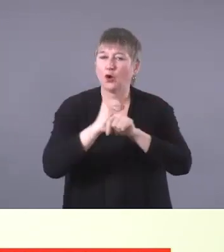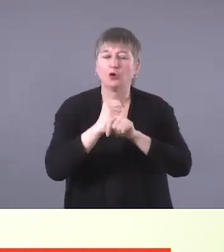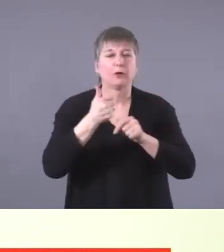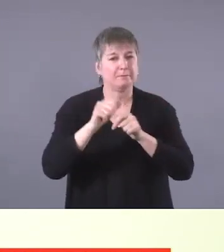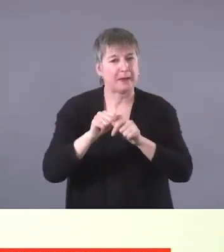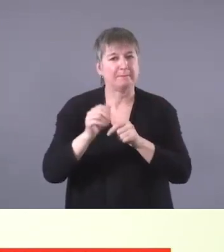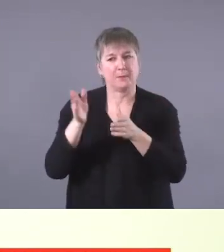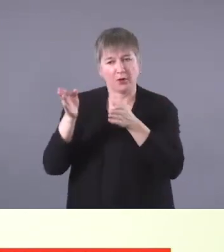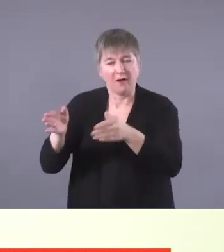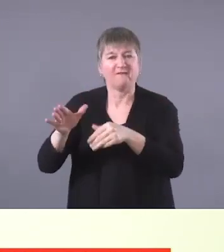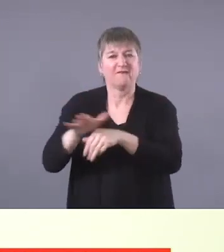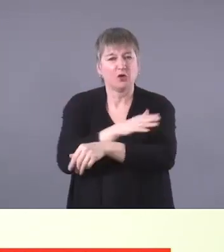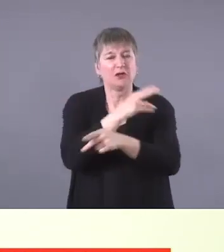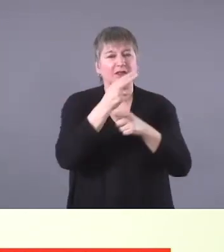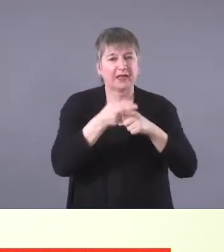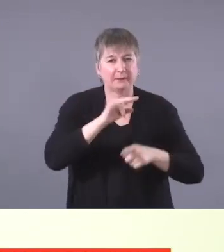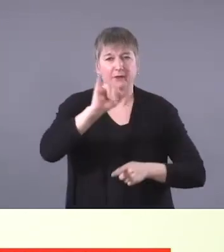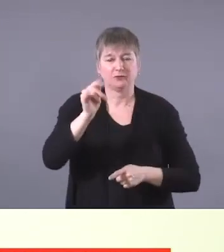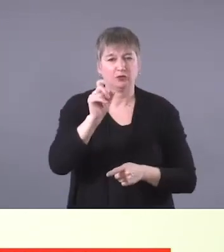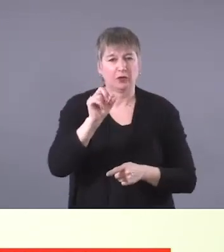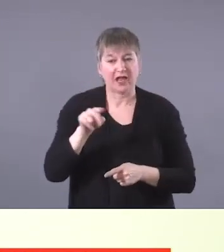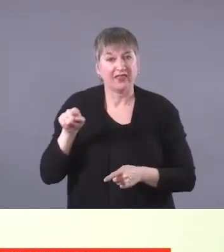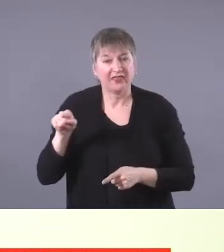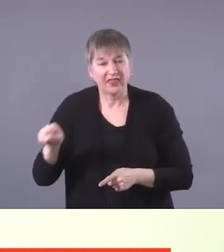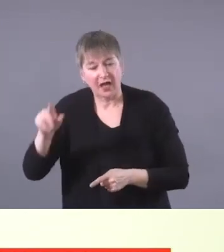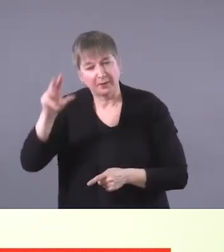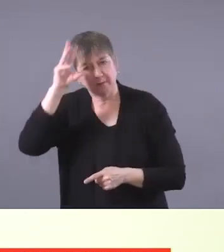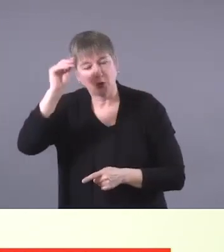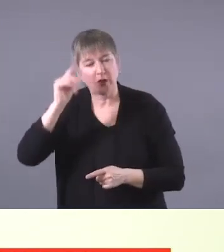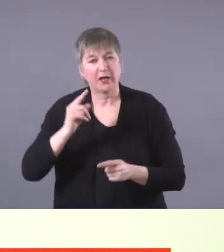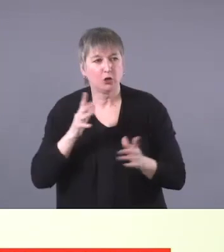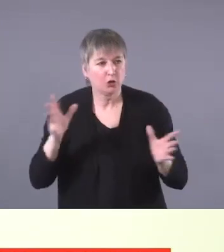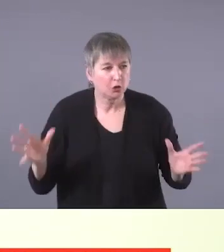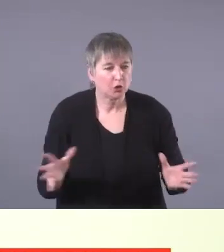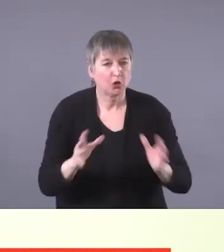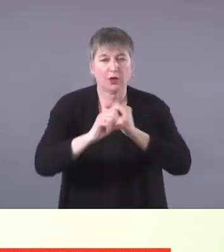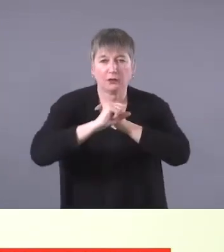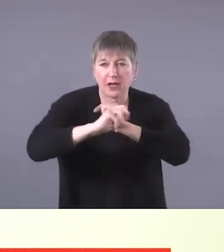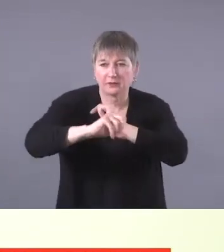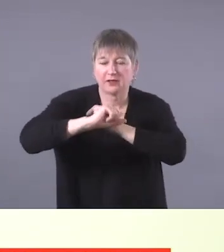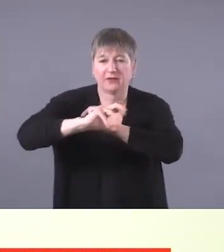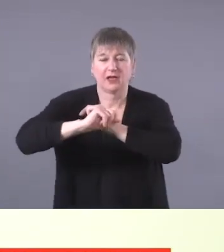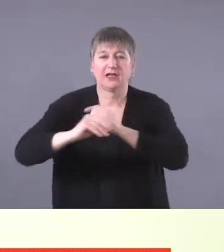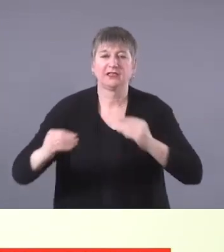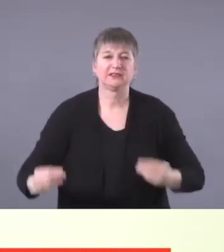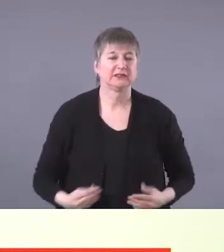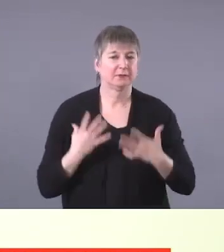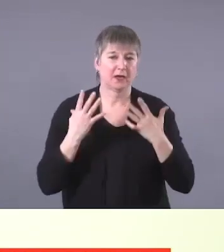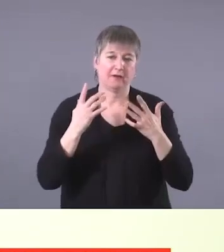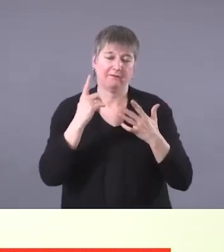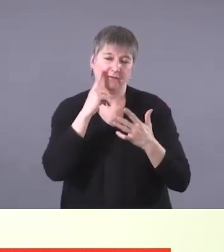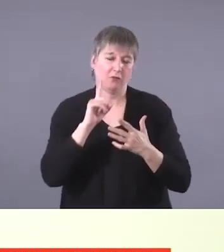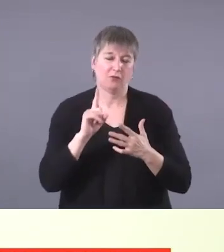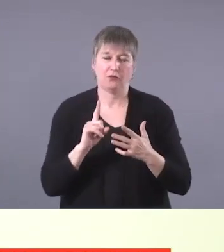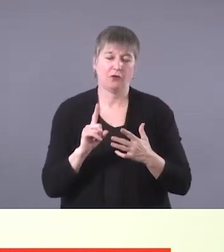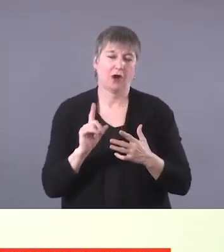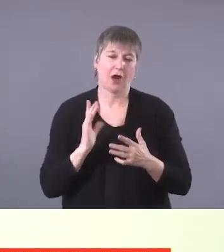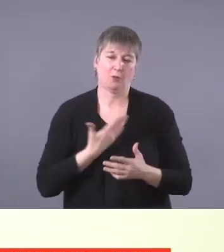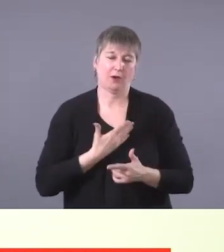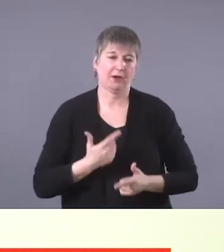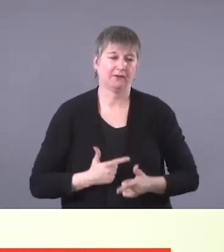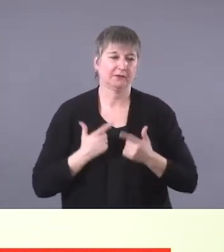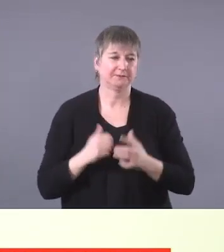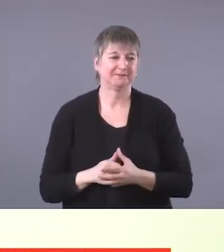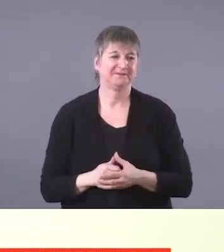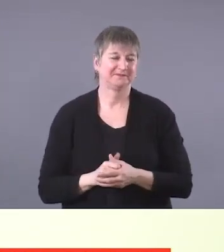uh, inspired people to advocate and make a change to improve the lives of many, many children to follow. Uh, next